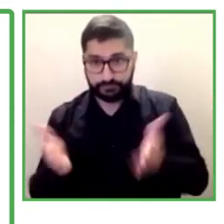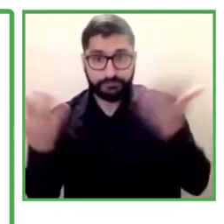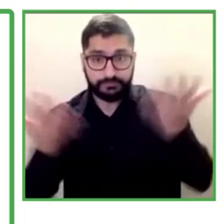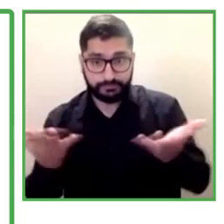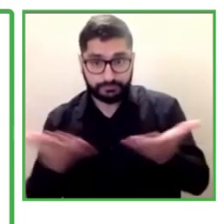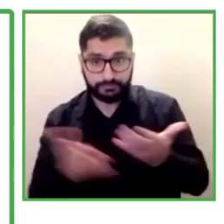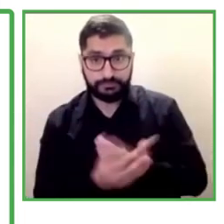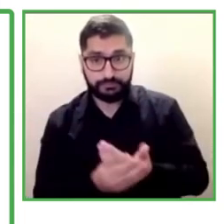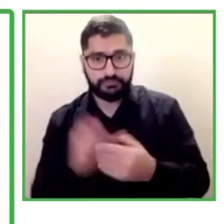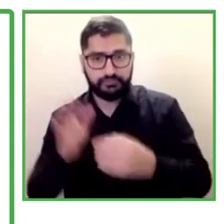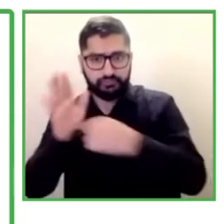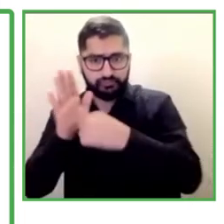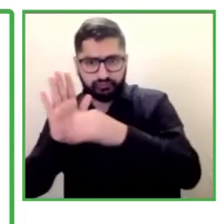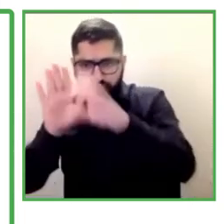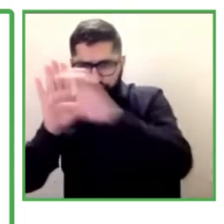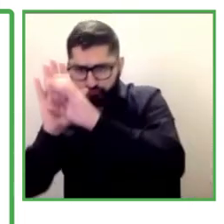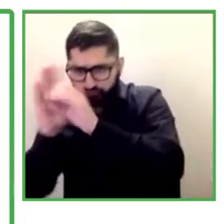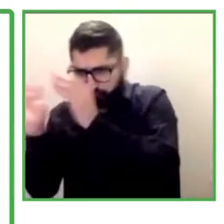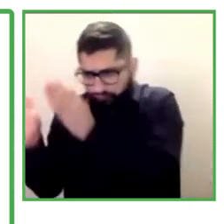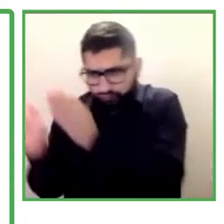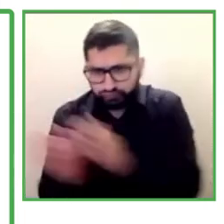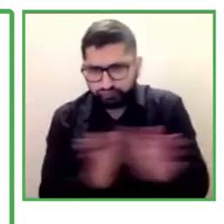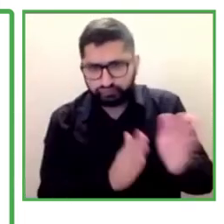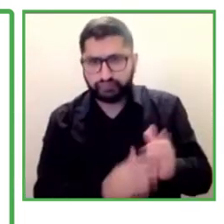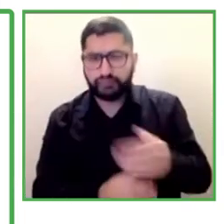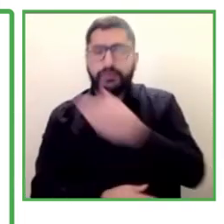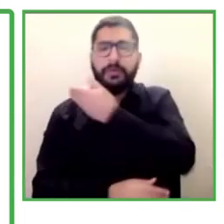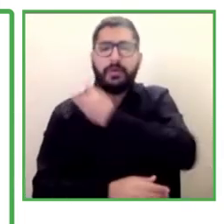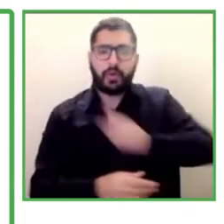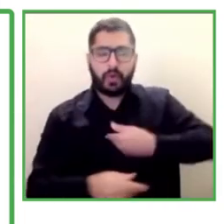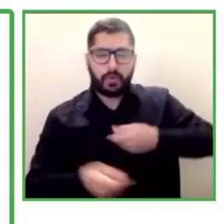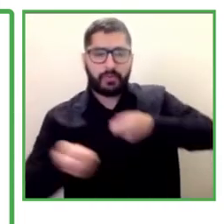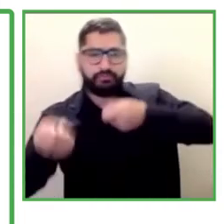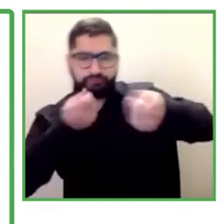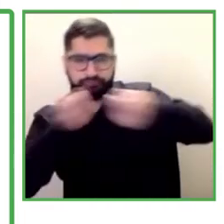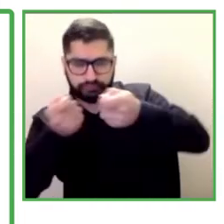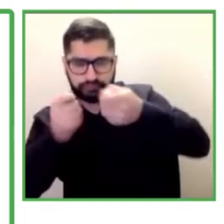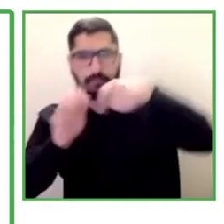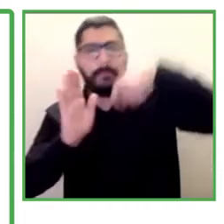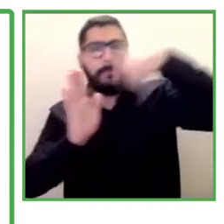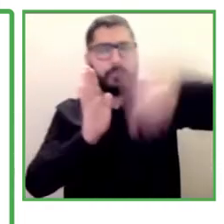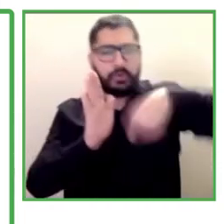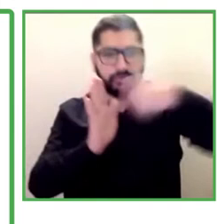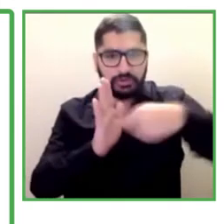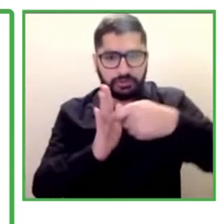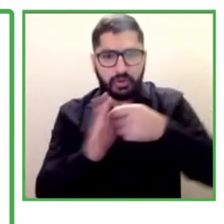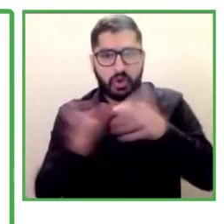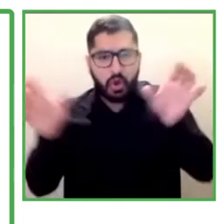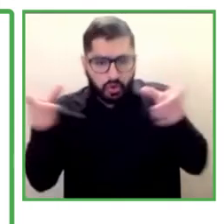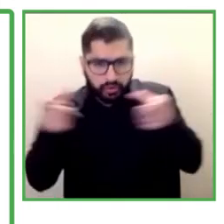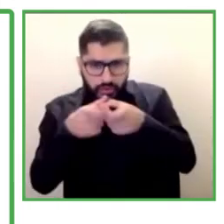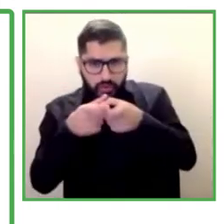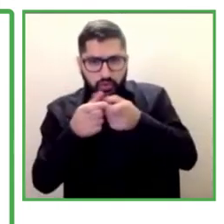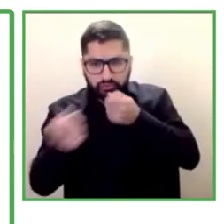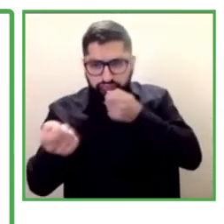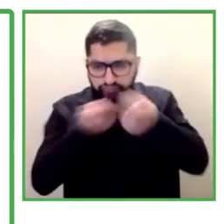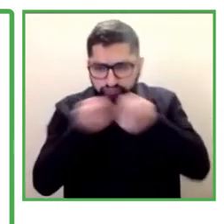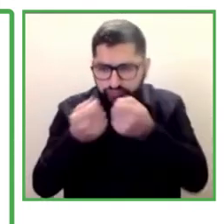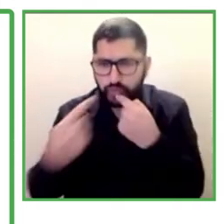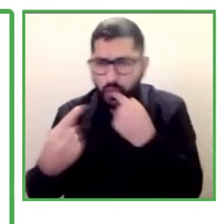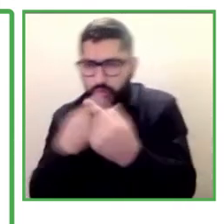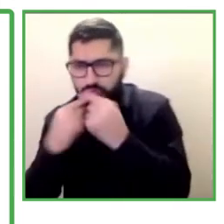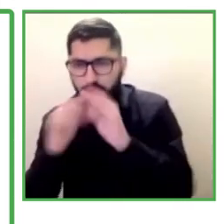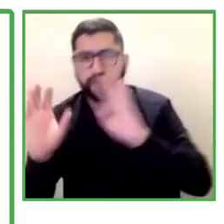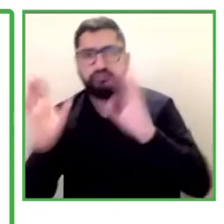have the governance of the project that was translated into the consultative process. And I am going to show